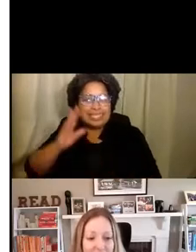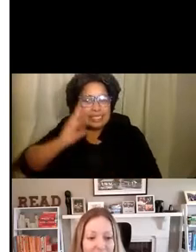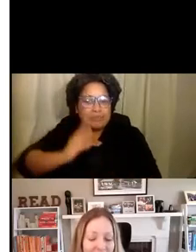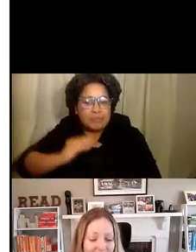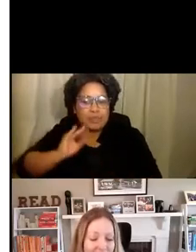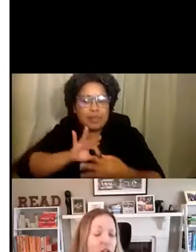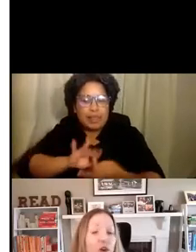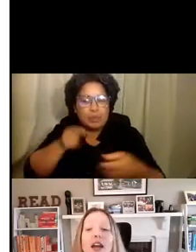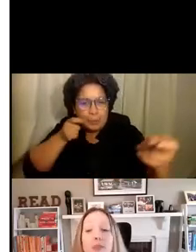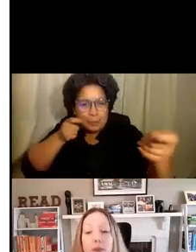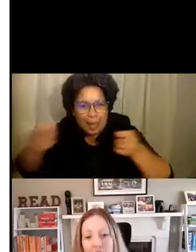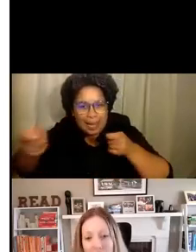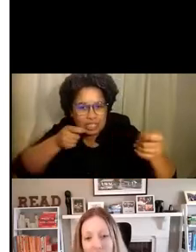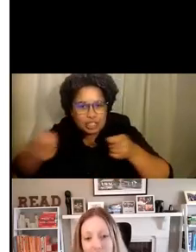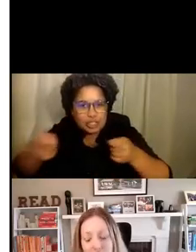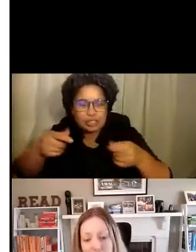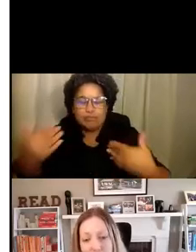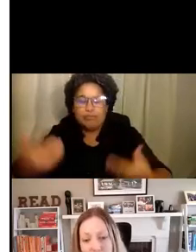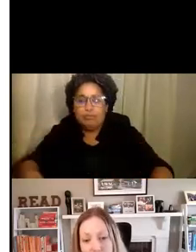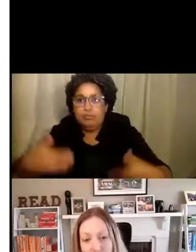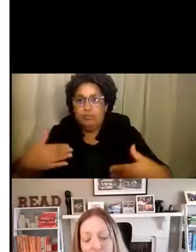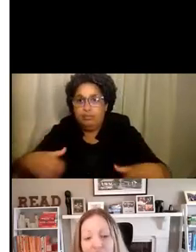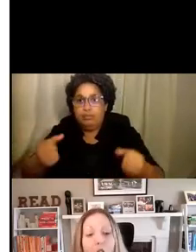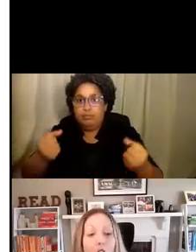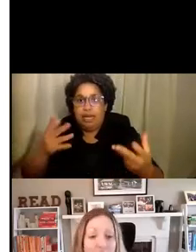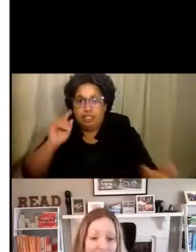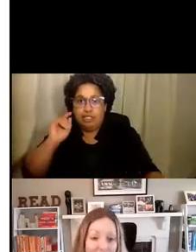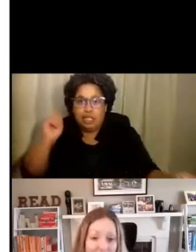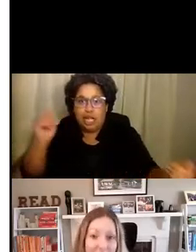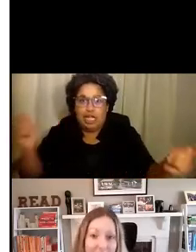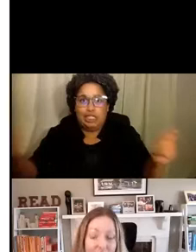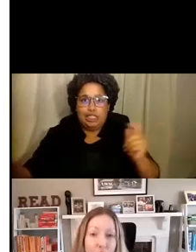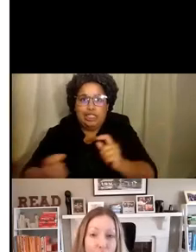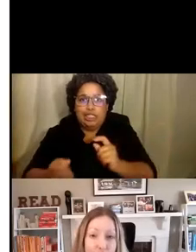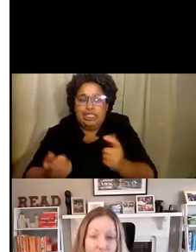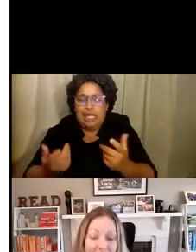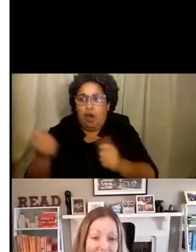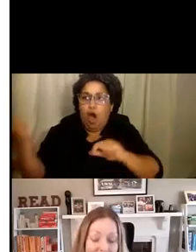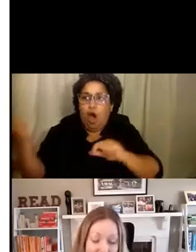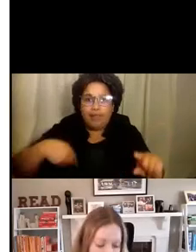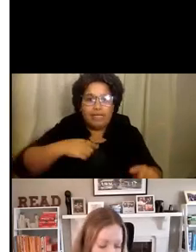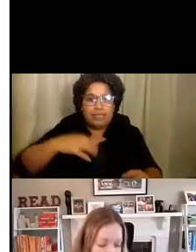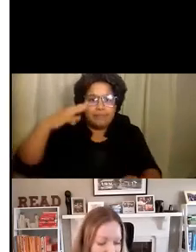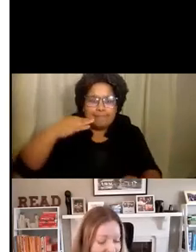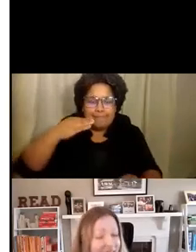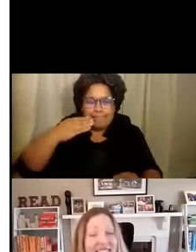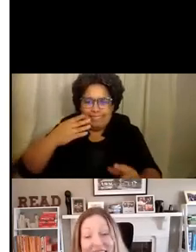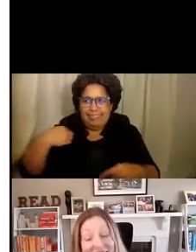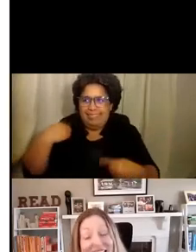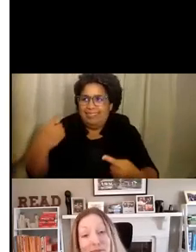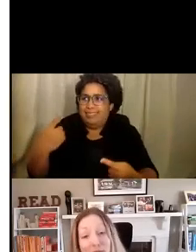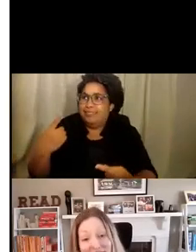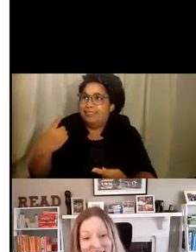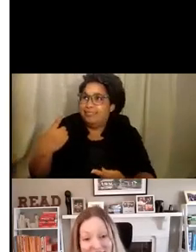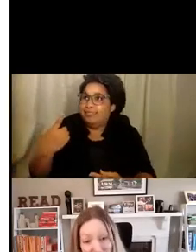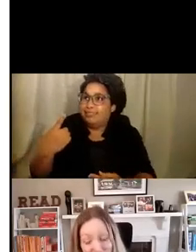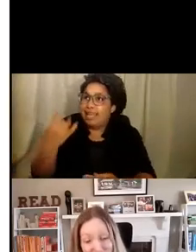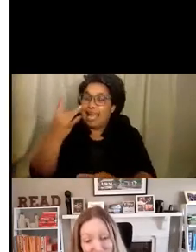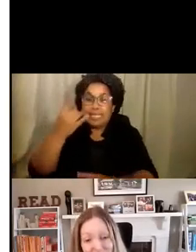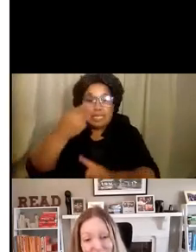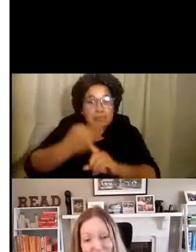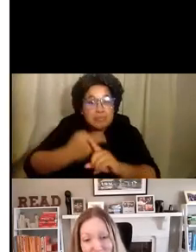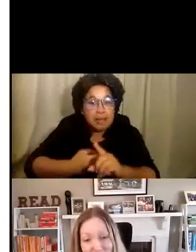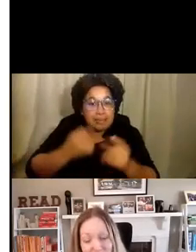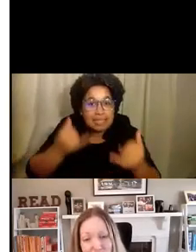managing the incredible amount of change that we have all navigated over the past, I guess, 18 months